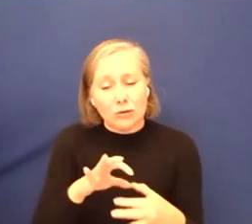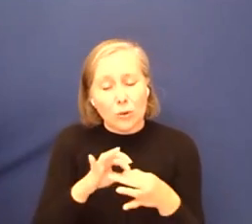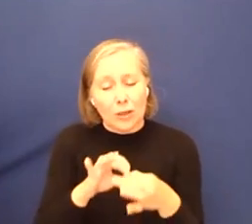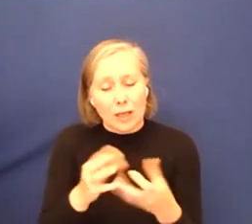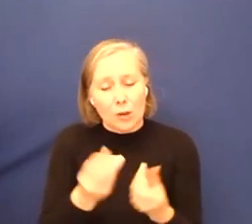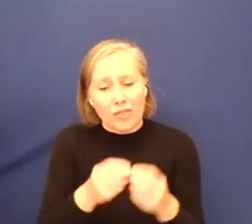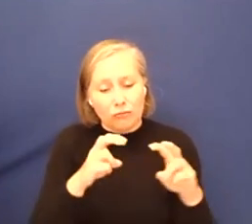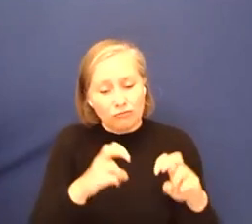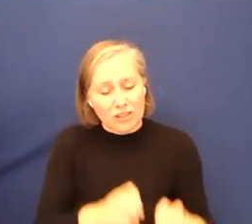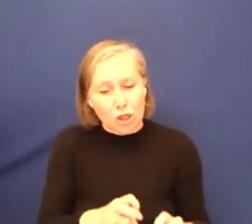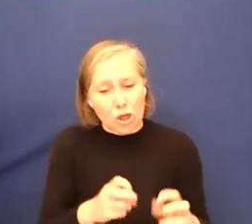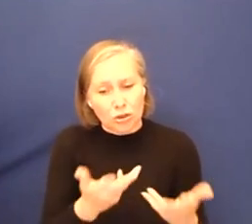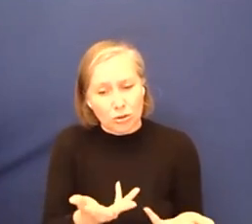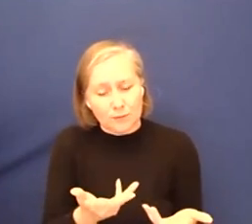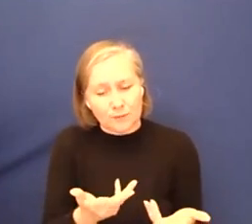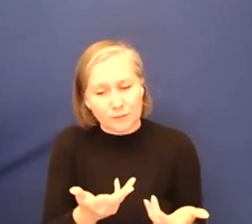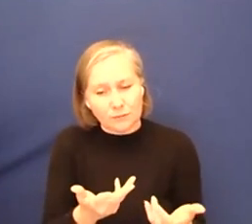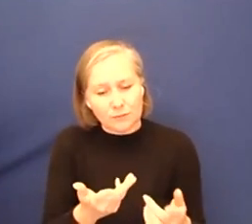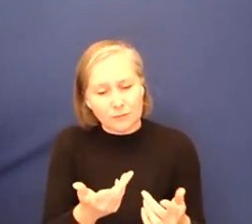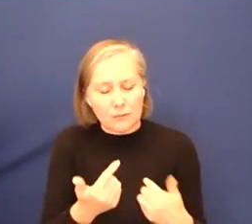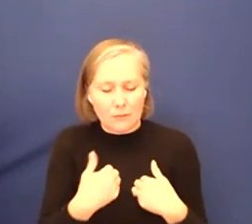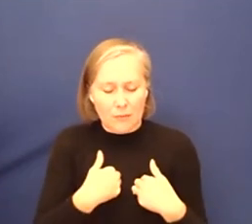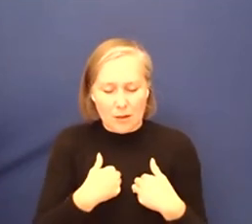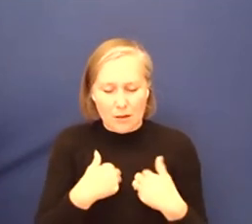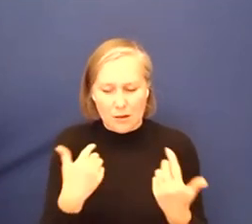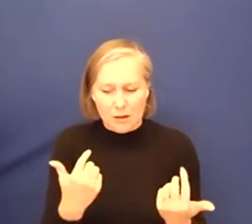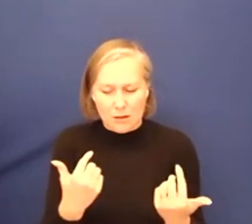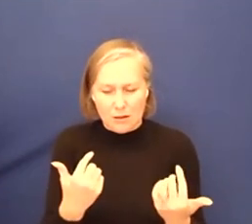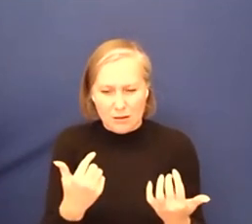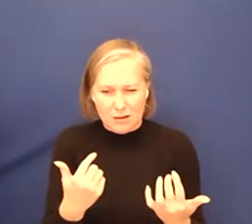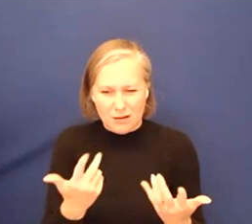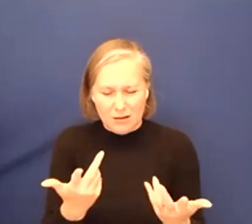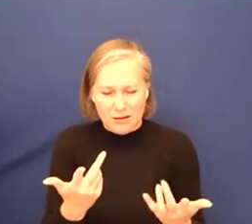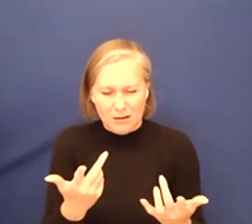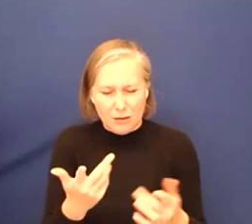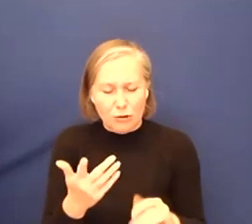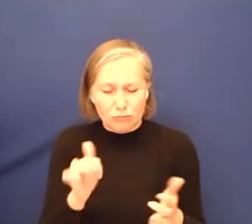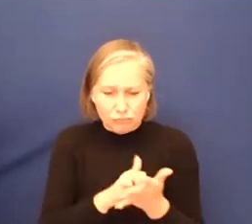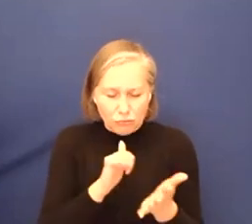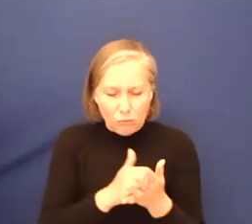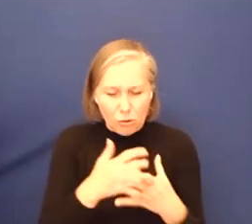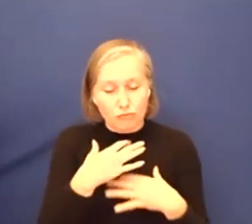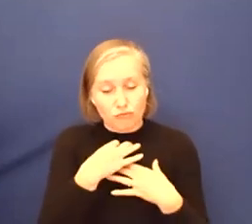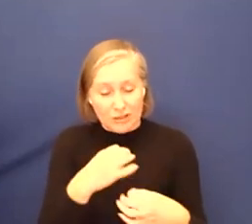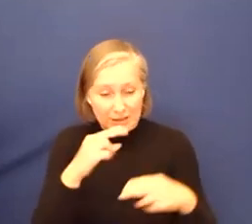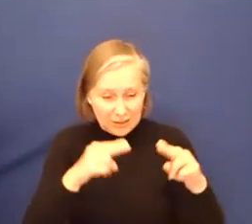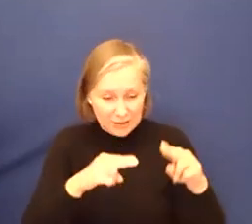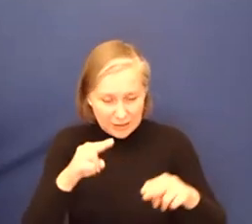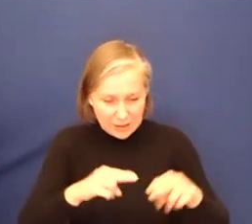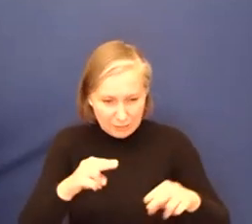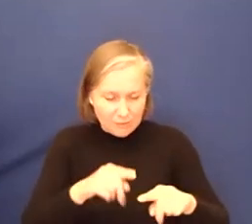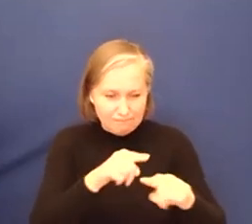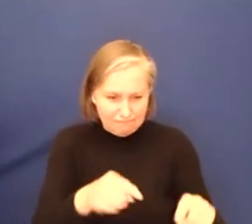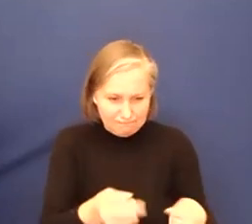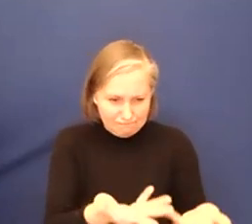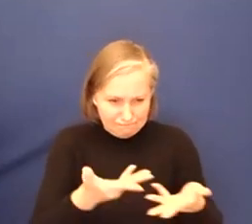research, which is also important, but I would say to make a proper risk assessment, we need to connect with the